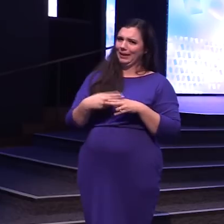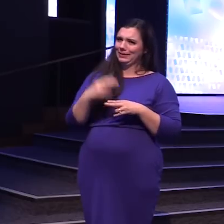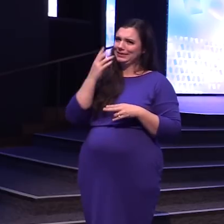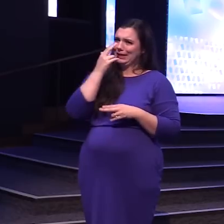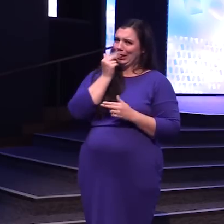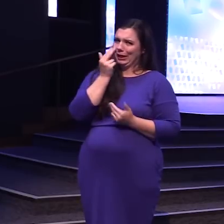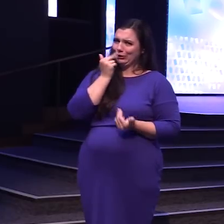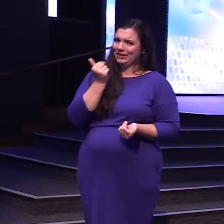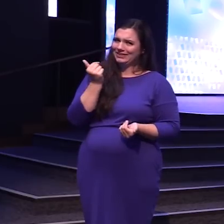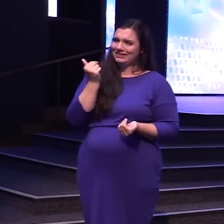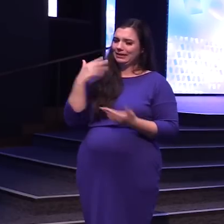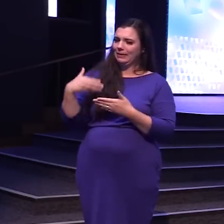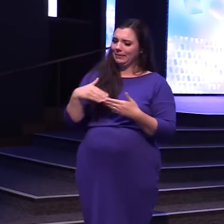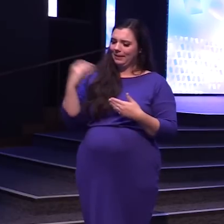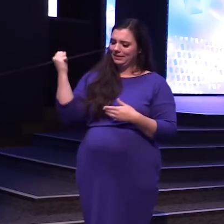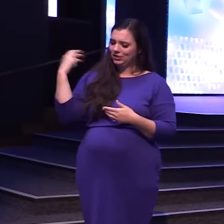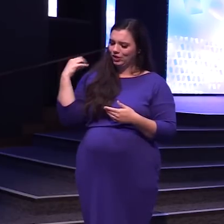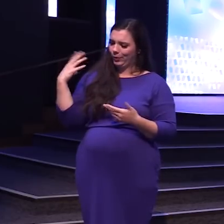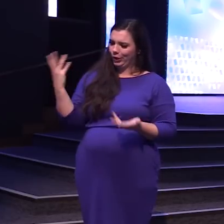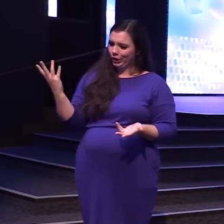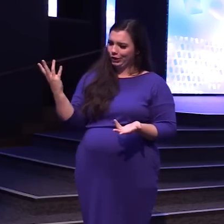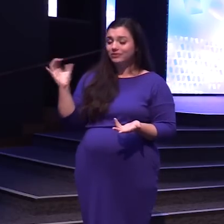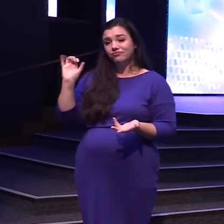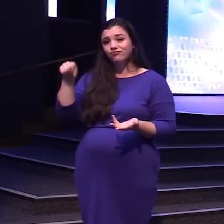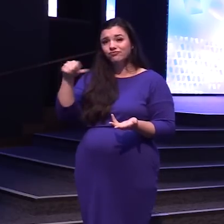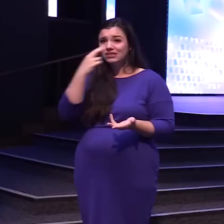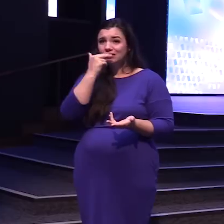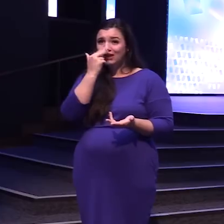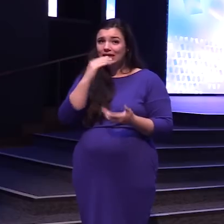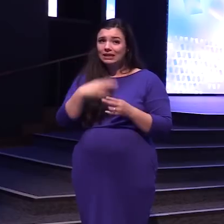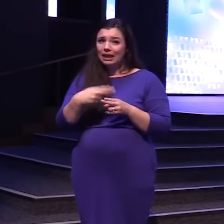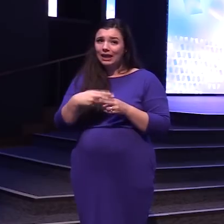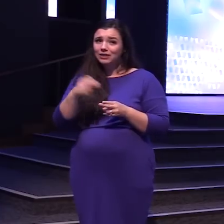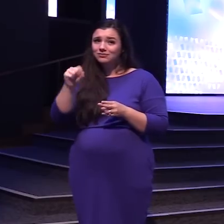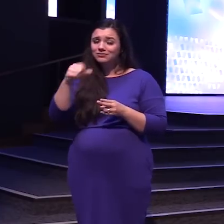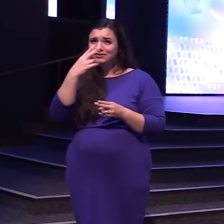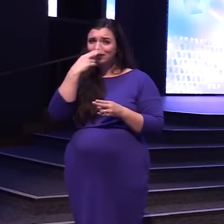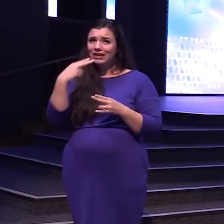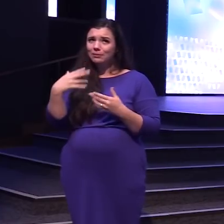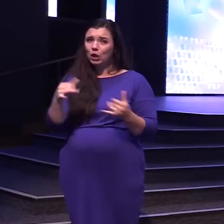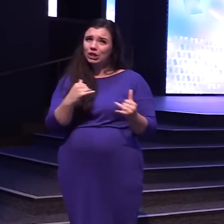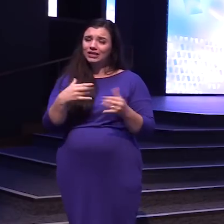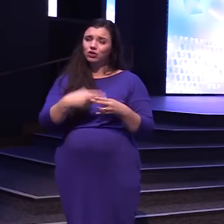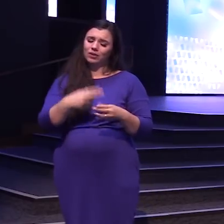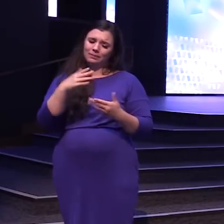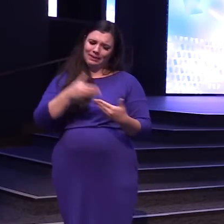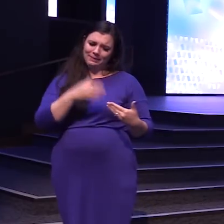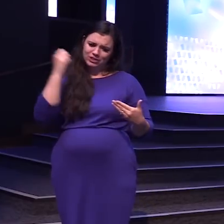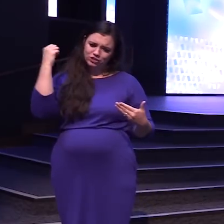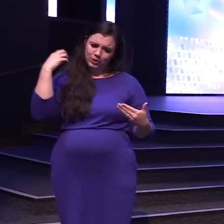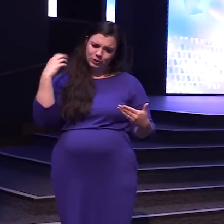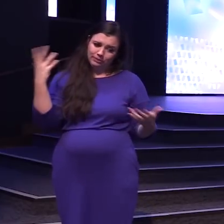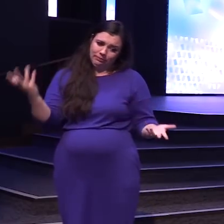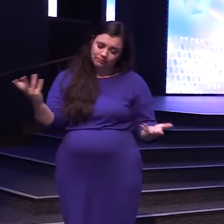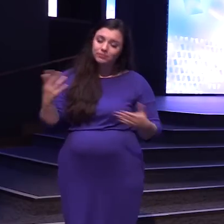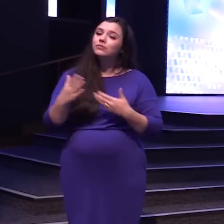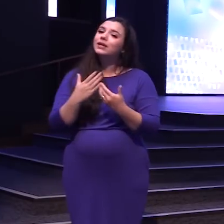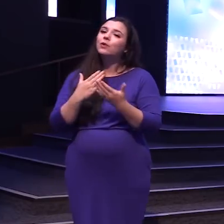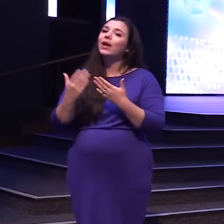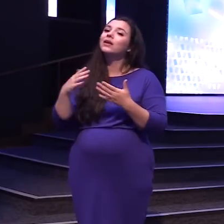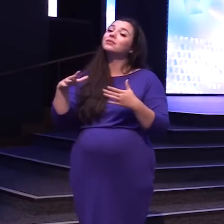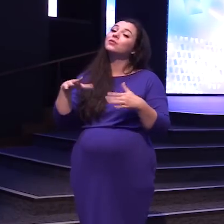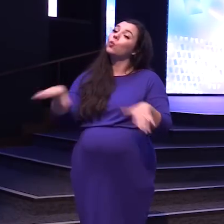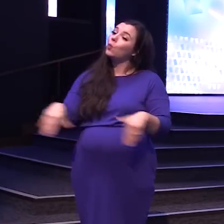Hilarious Which it is It's funny That's a funny party To be called A baby shower But we get